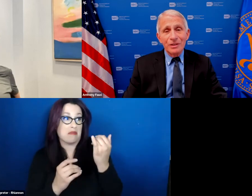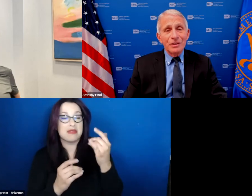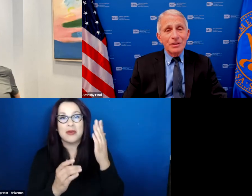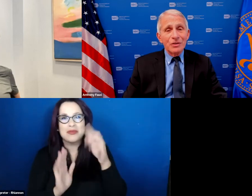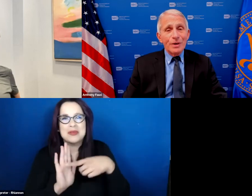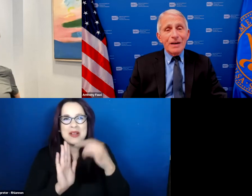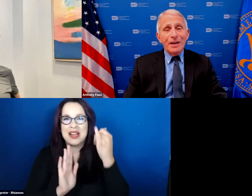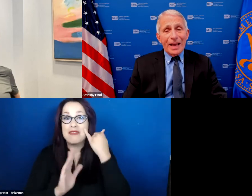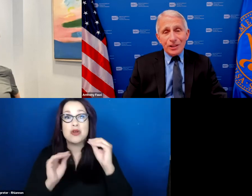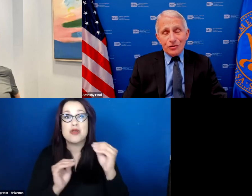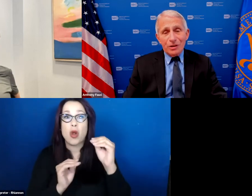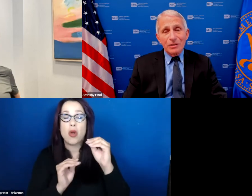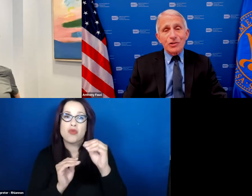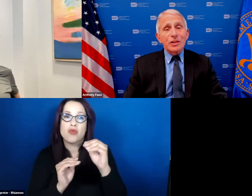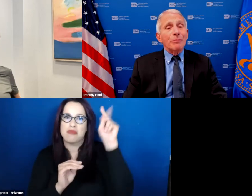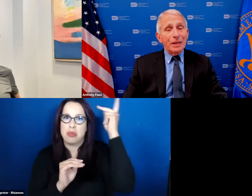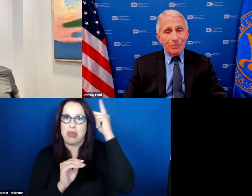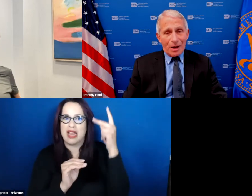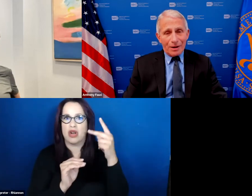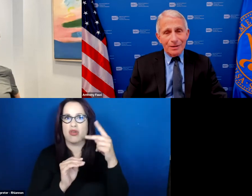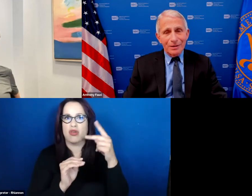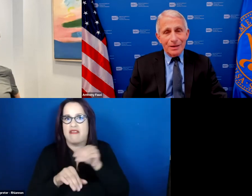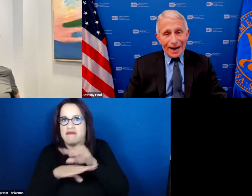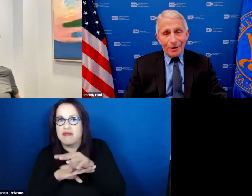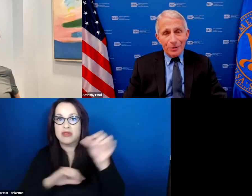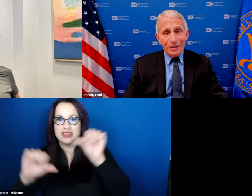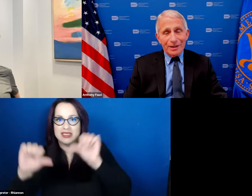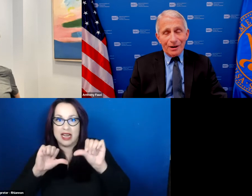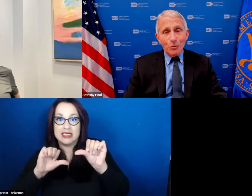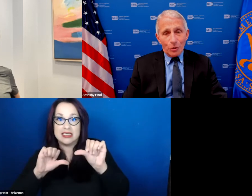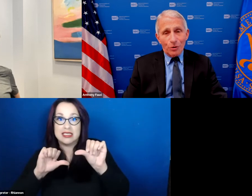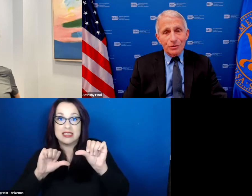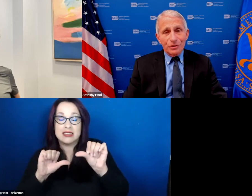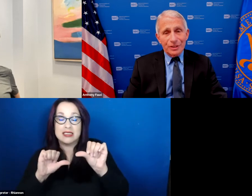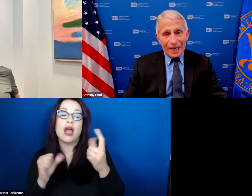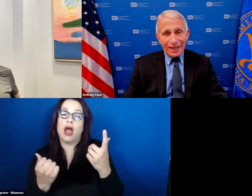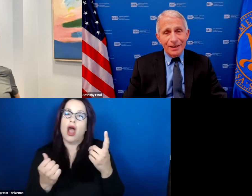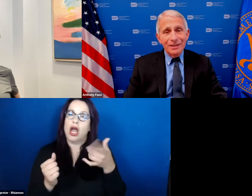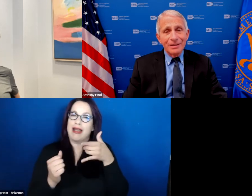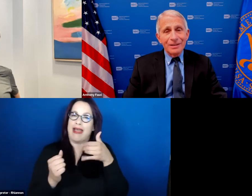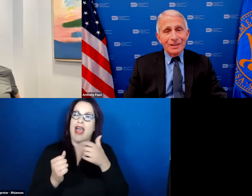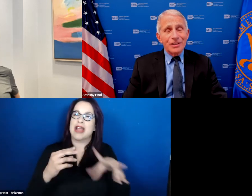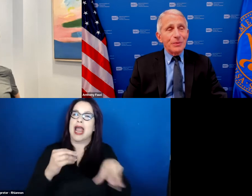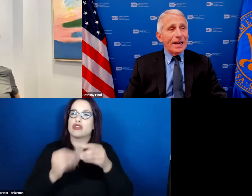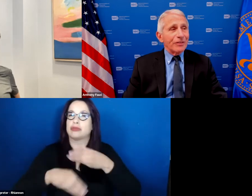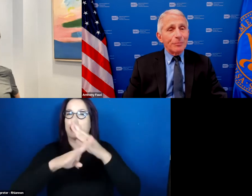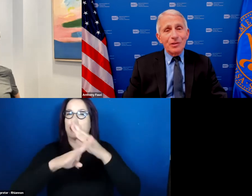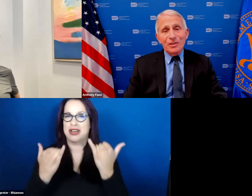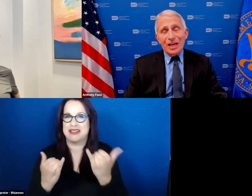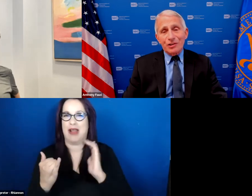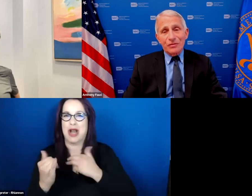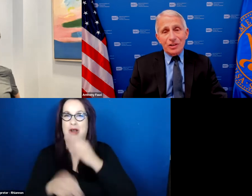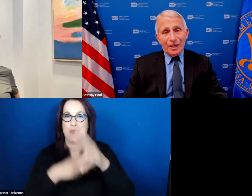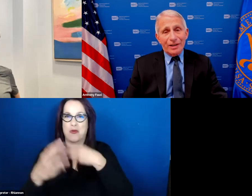we have an extra stumbling block now in our world today is we have the